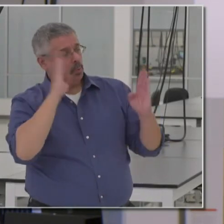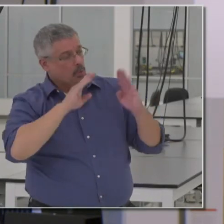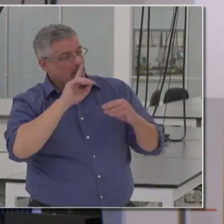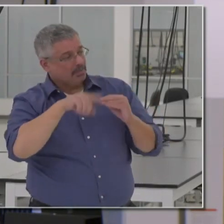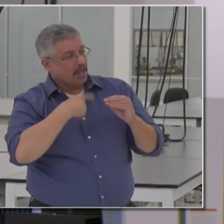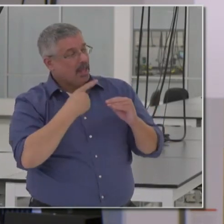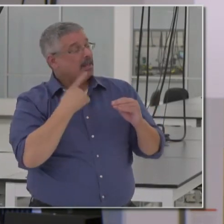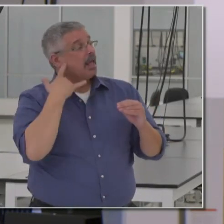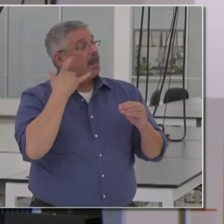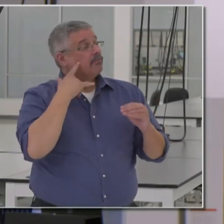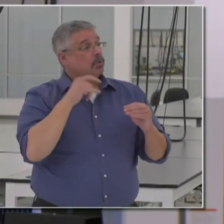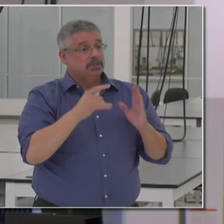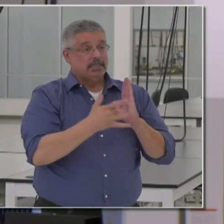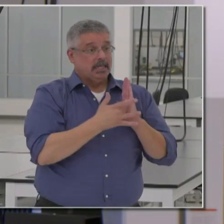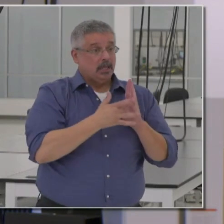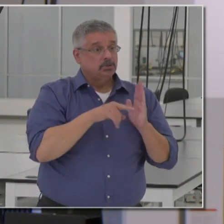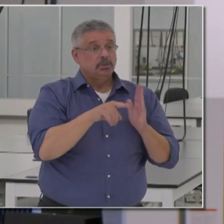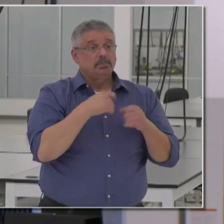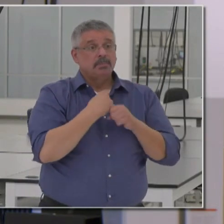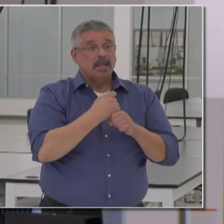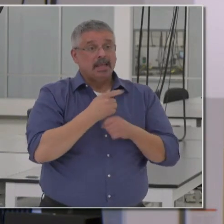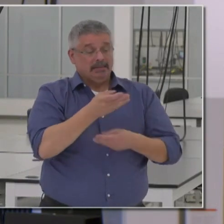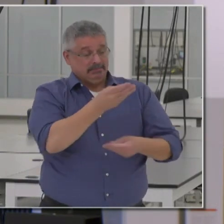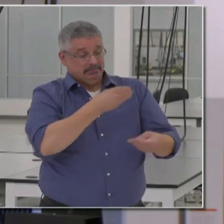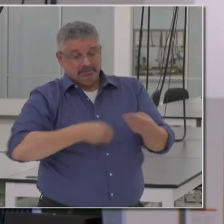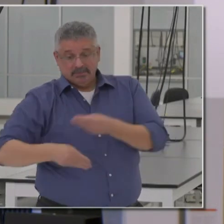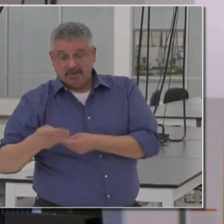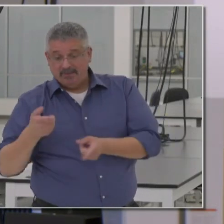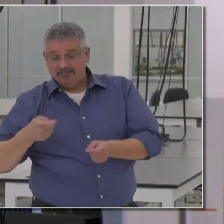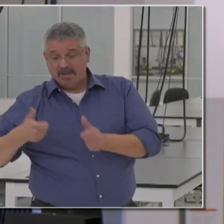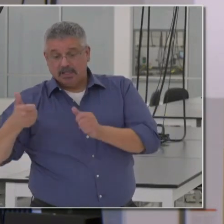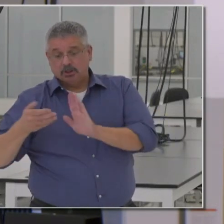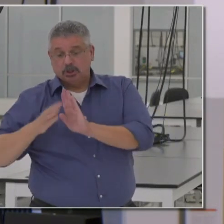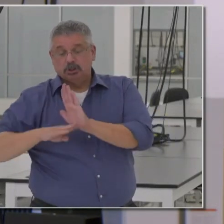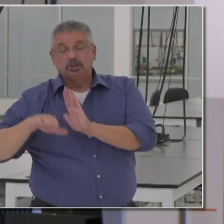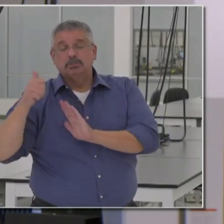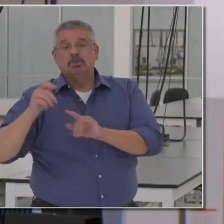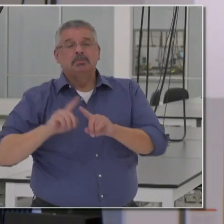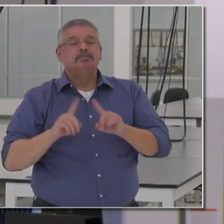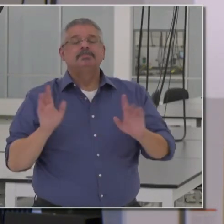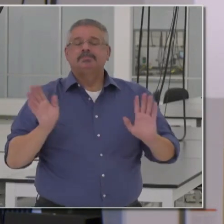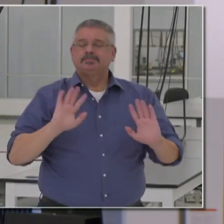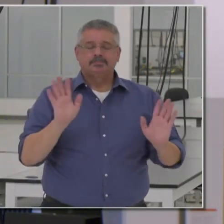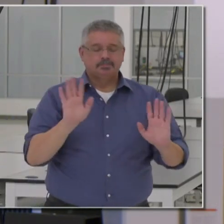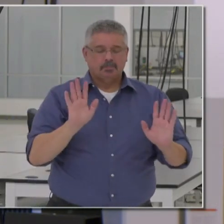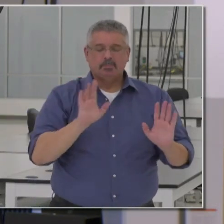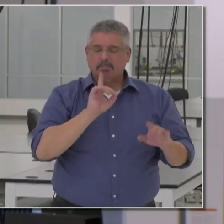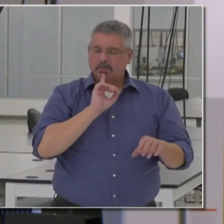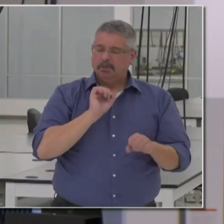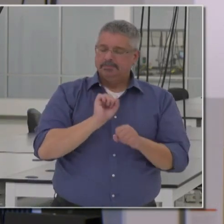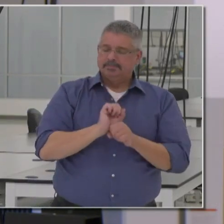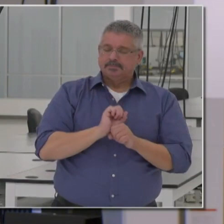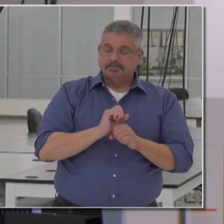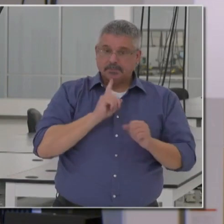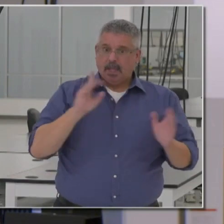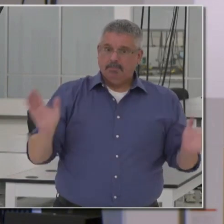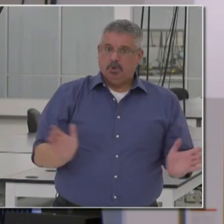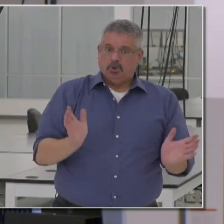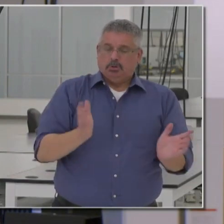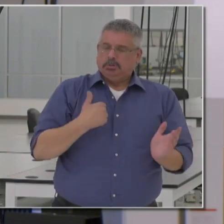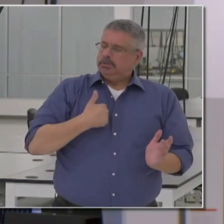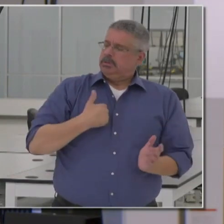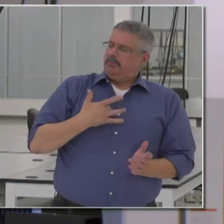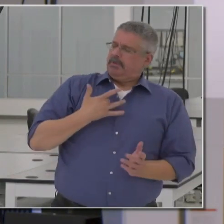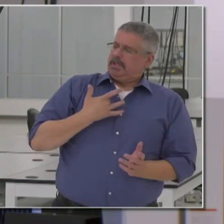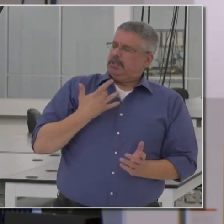so much money here to technology that may soon be supplanted by faster and cheaper alternatives? No, I think it's additive. I think I'm encouraged by it.